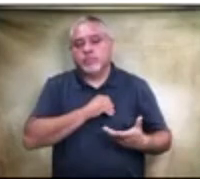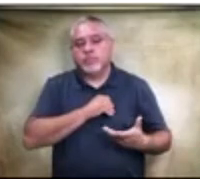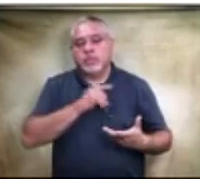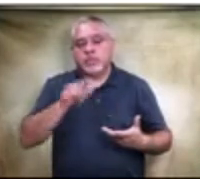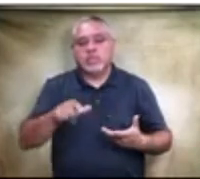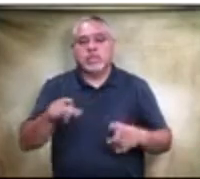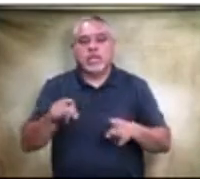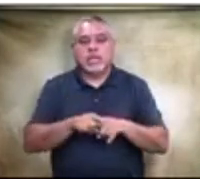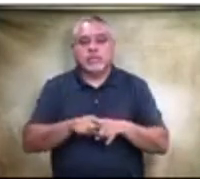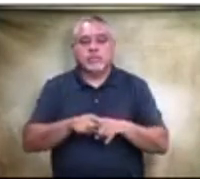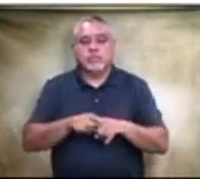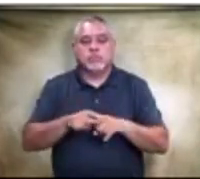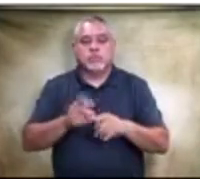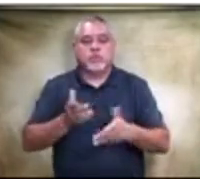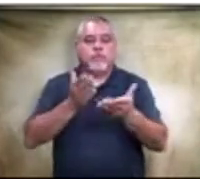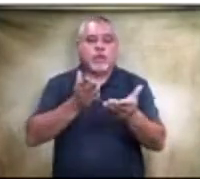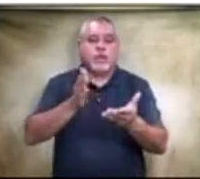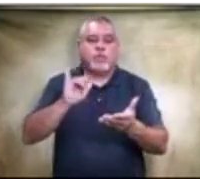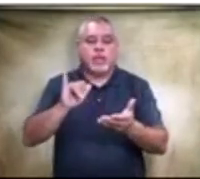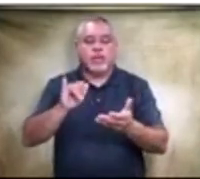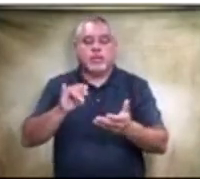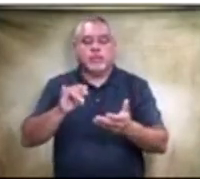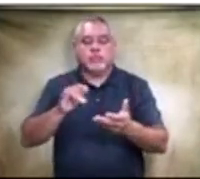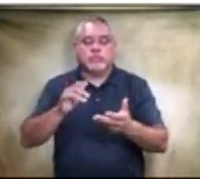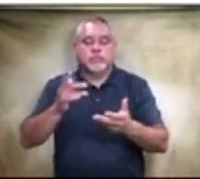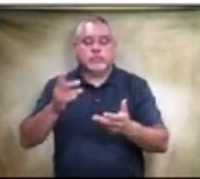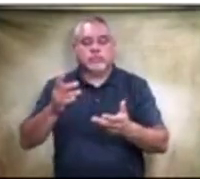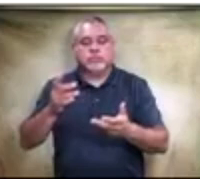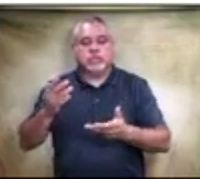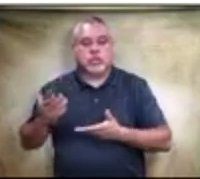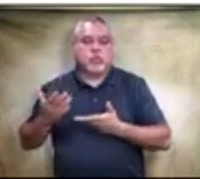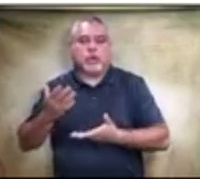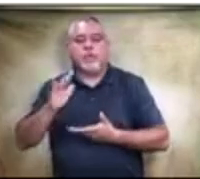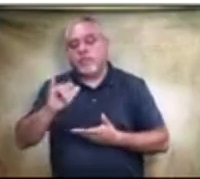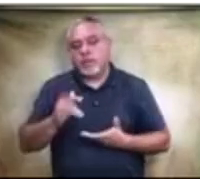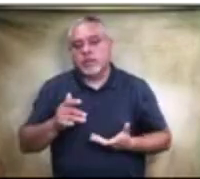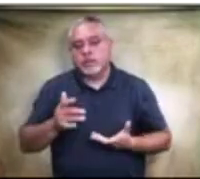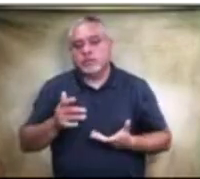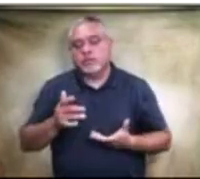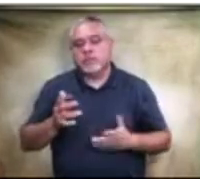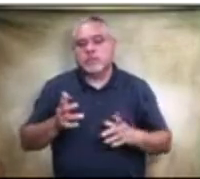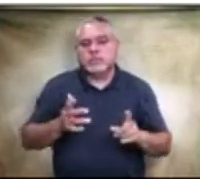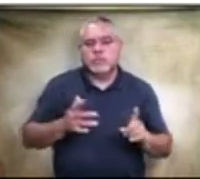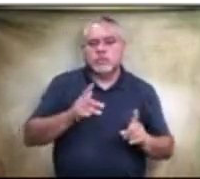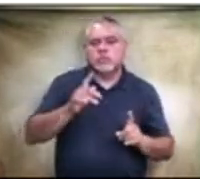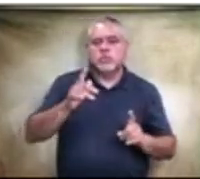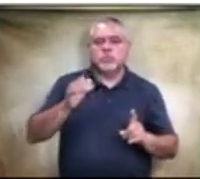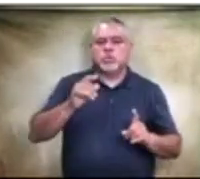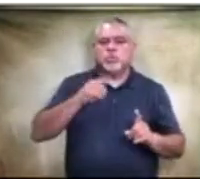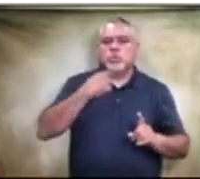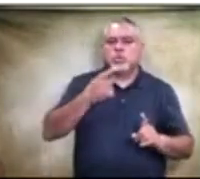provided by the recommendation of the team. Well, weren't told who the three